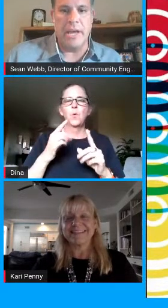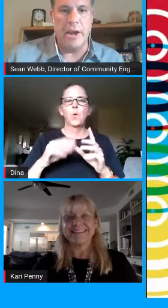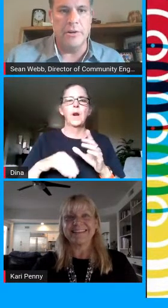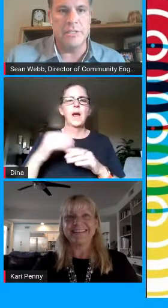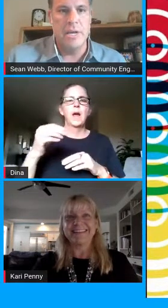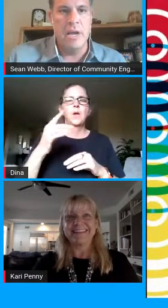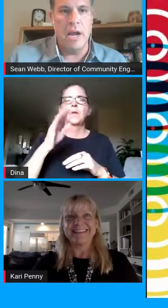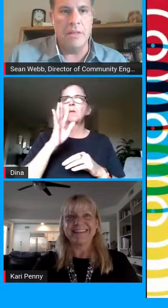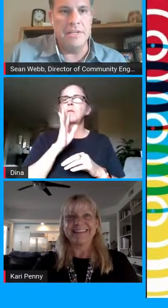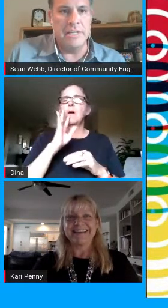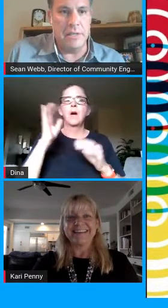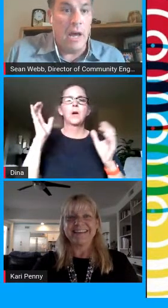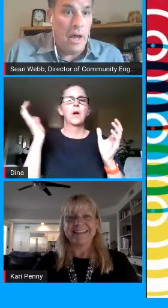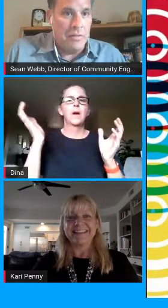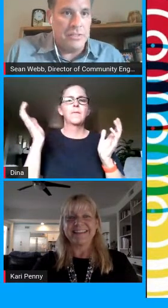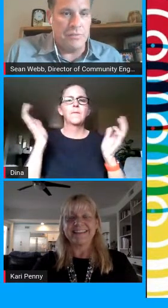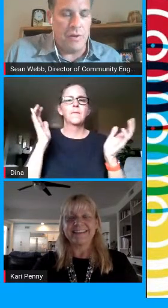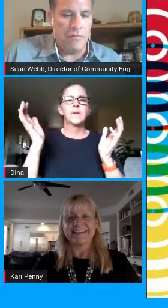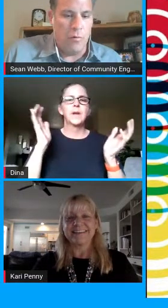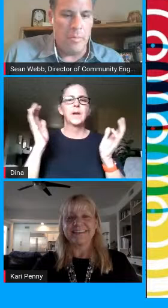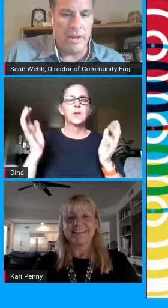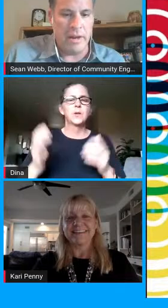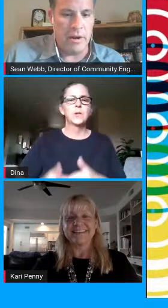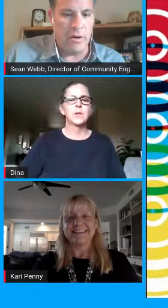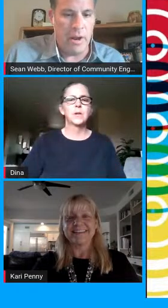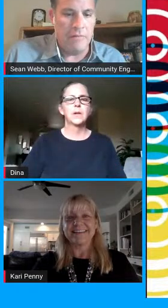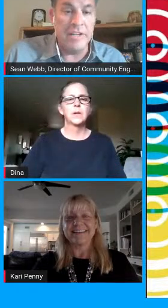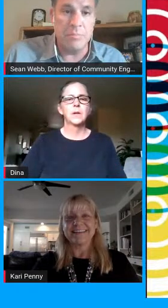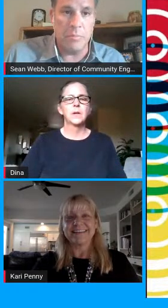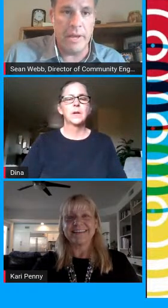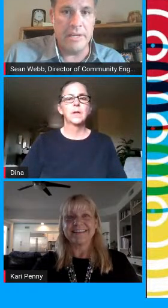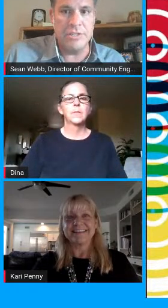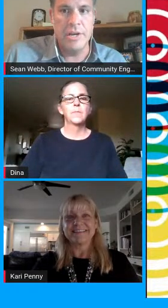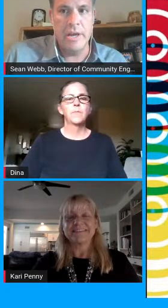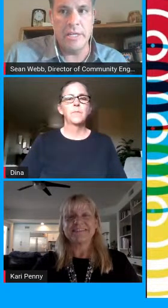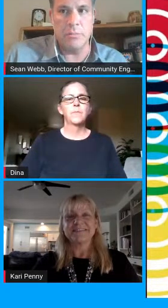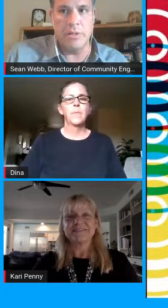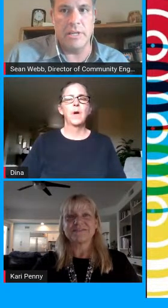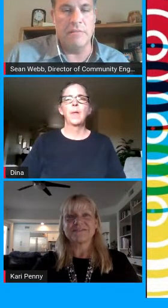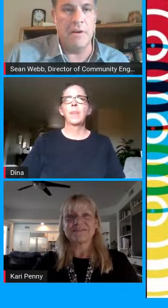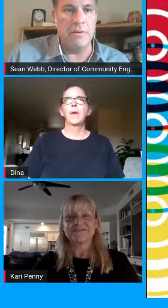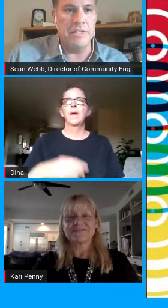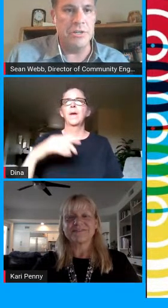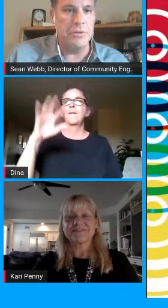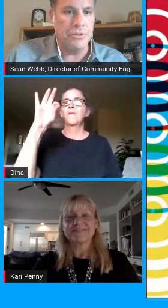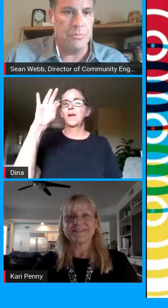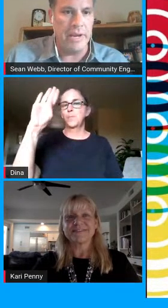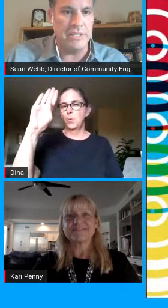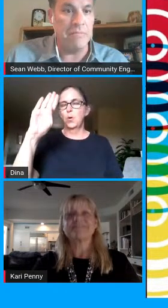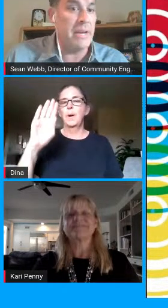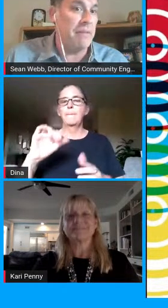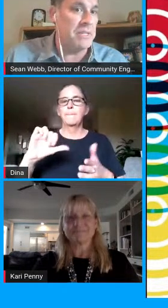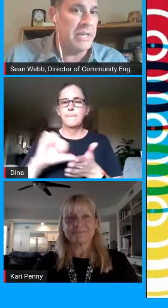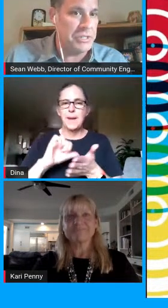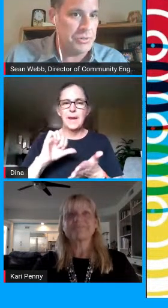which usually airs on the on this format on our facebook page as well as on the foundation youtube page i've been having teachers